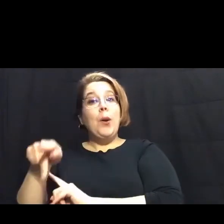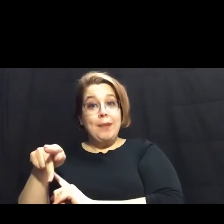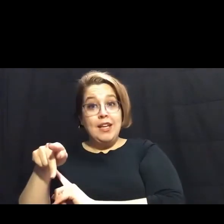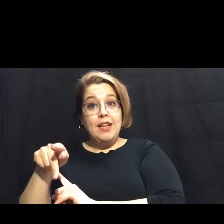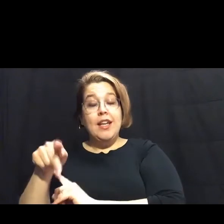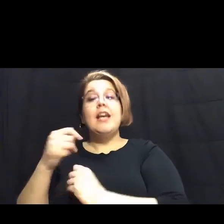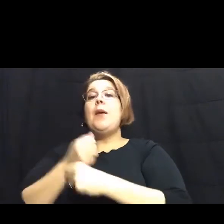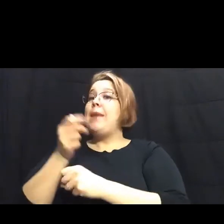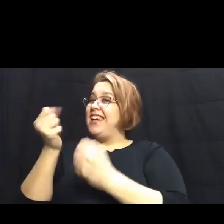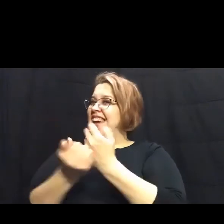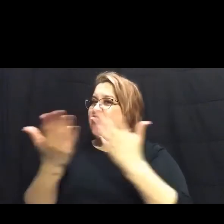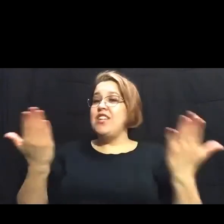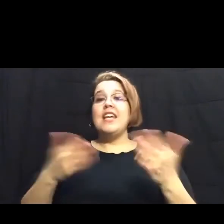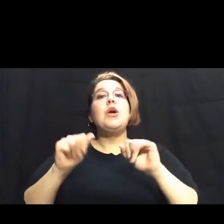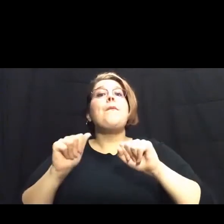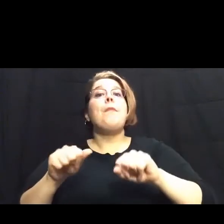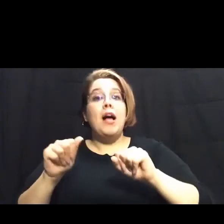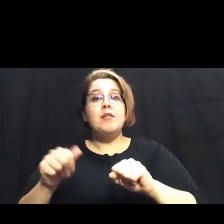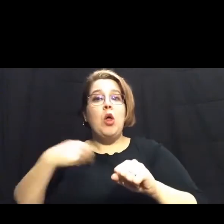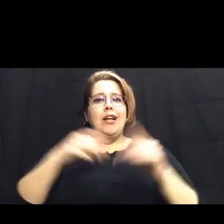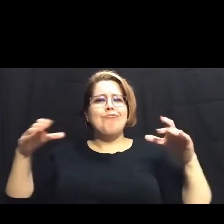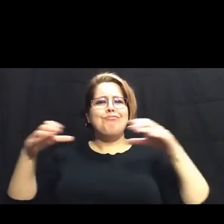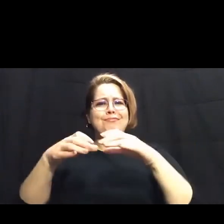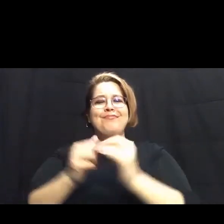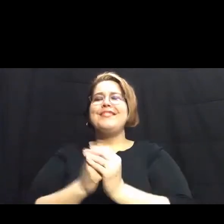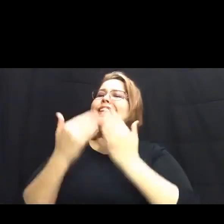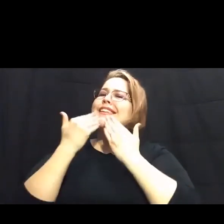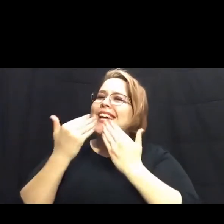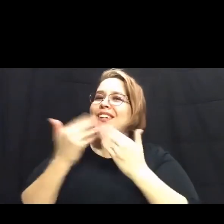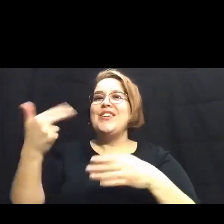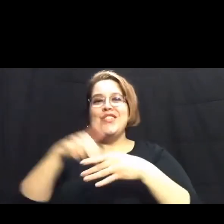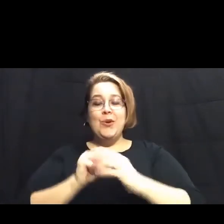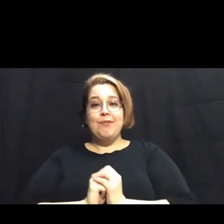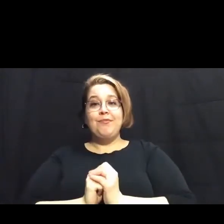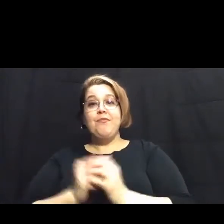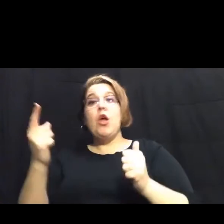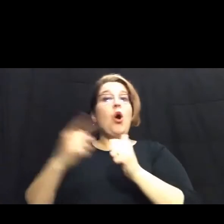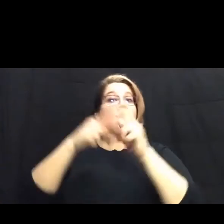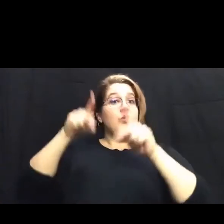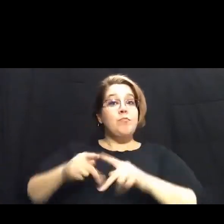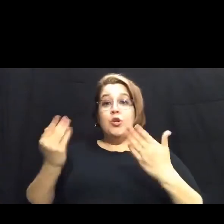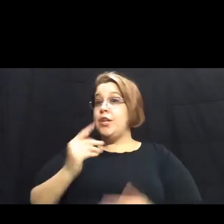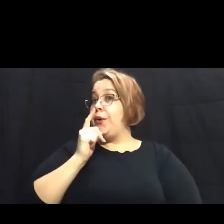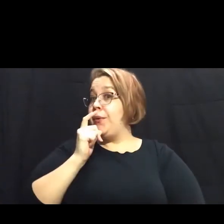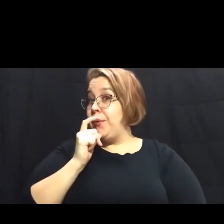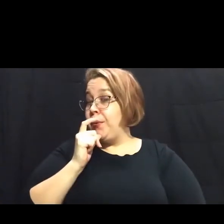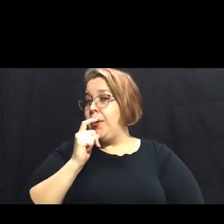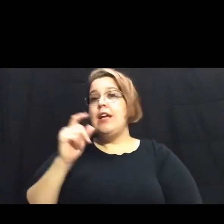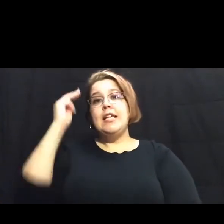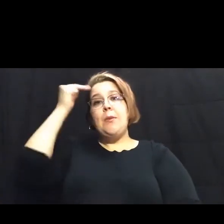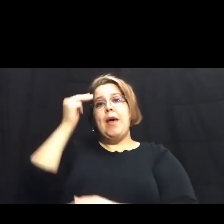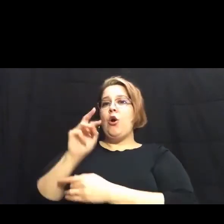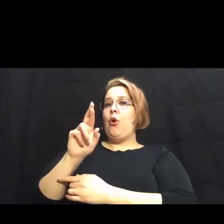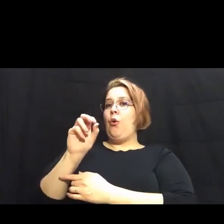making this all possible and bringing us together thank you for joining us our first candidate tonight is incumbent mayor ron